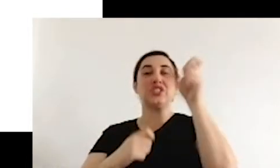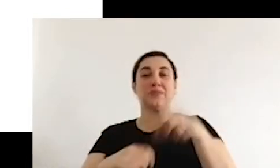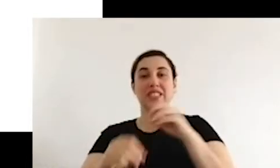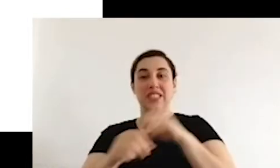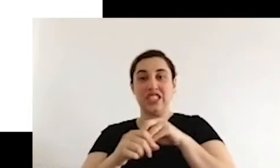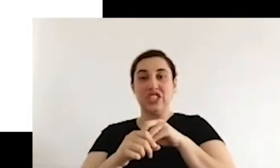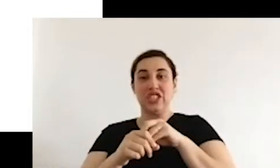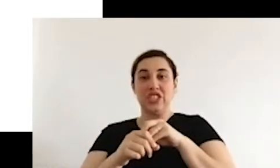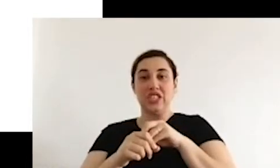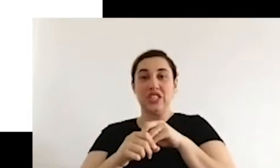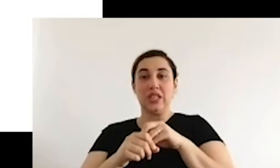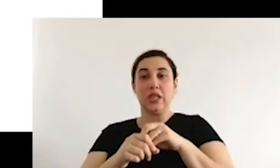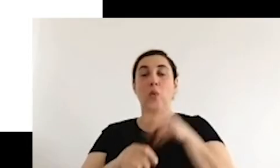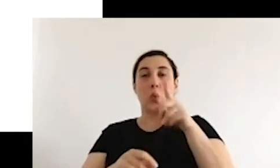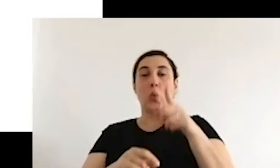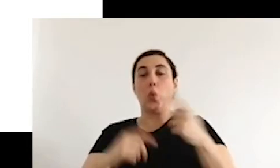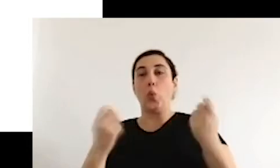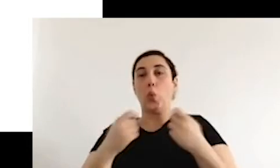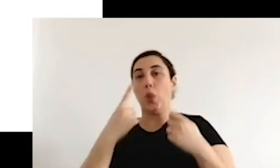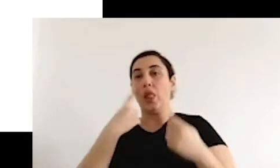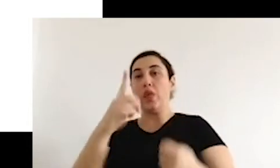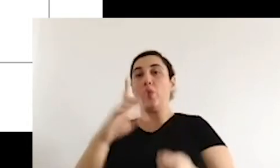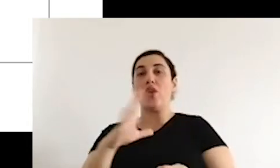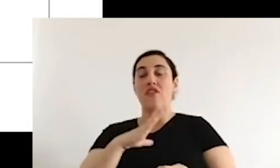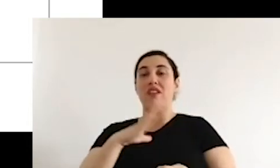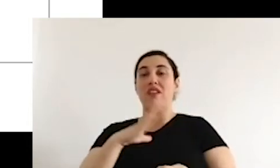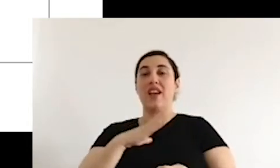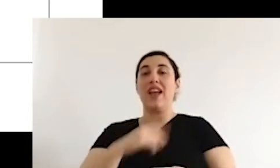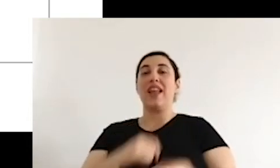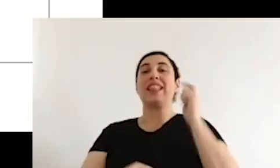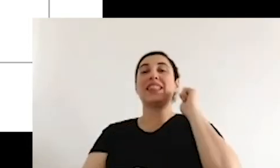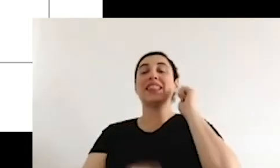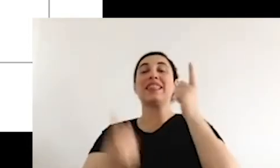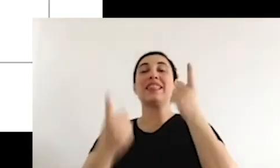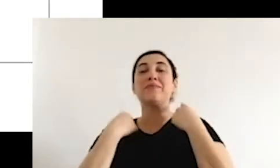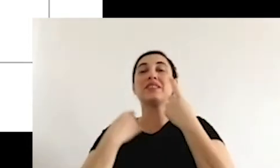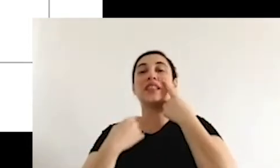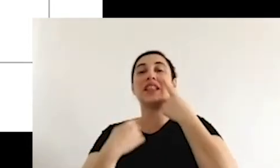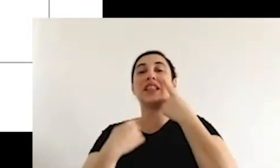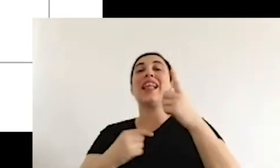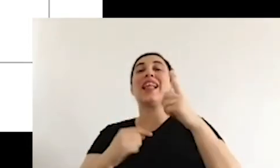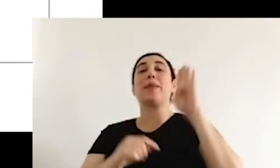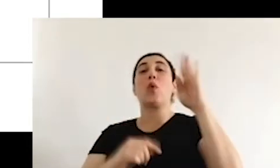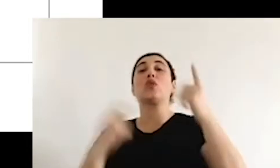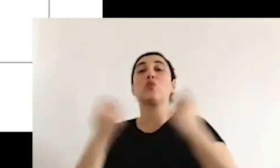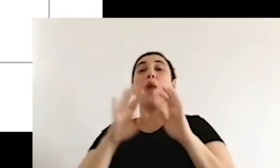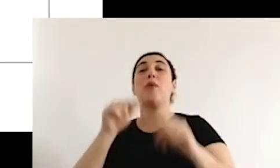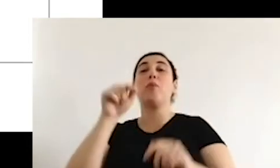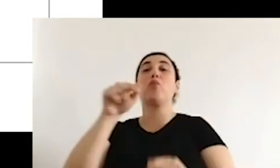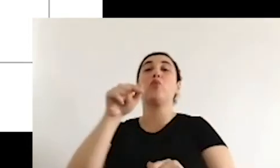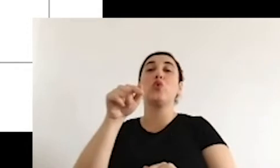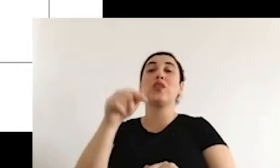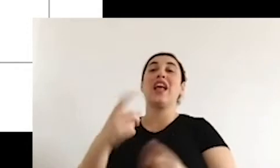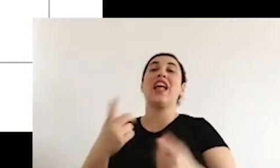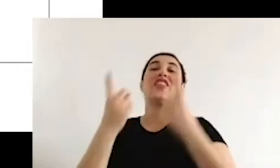This is also used in Müller's representative